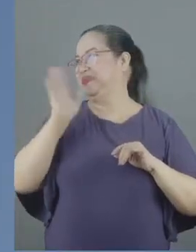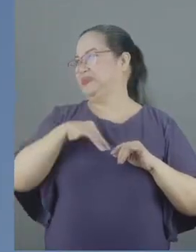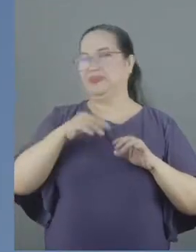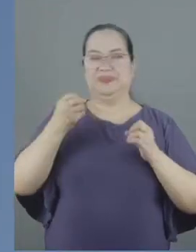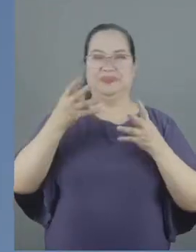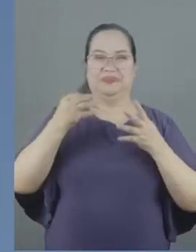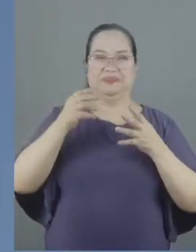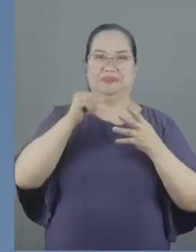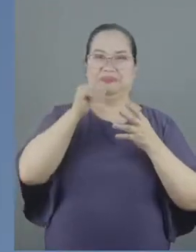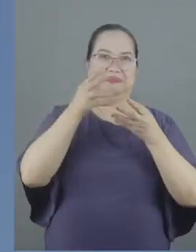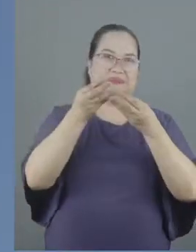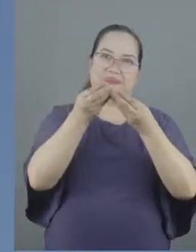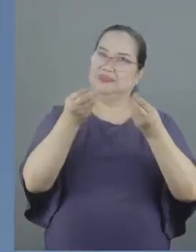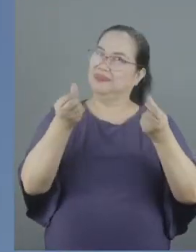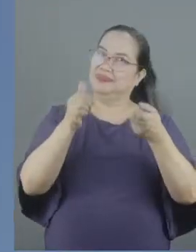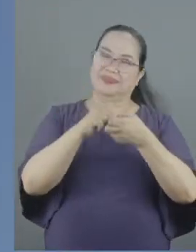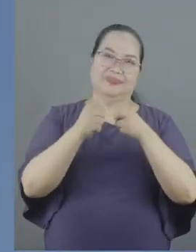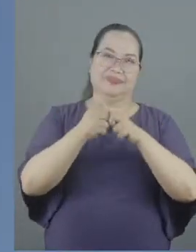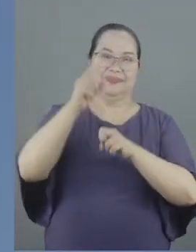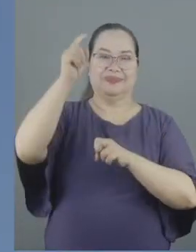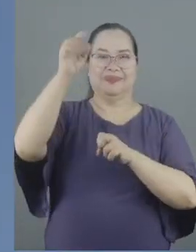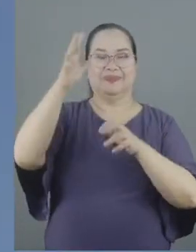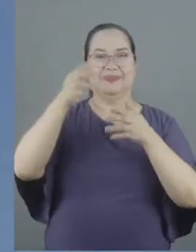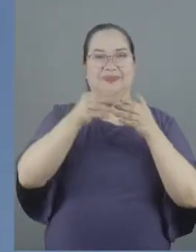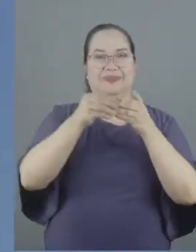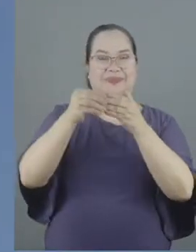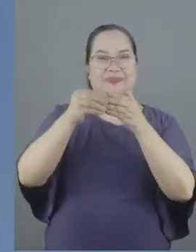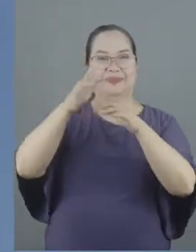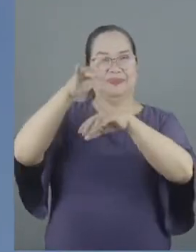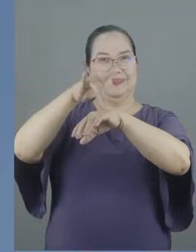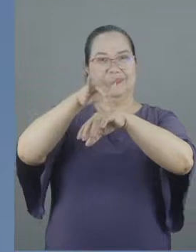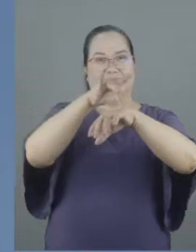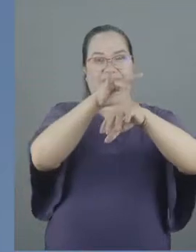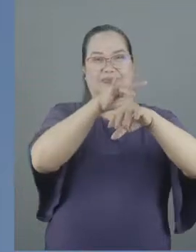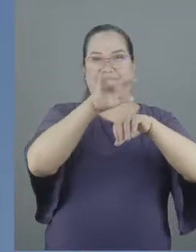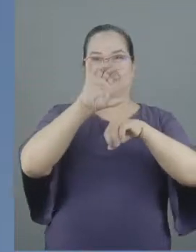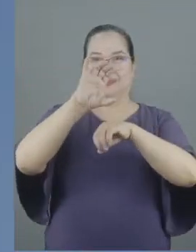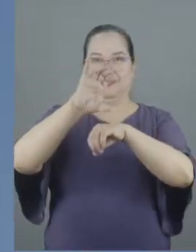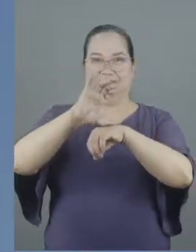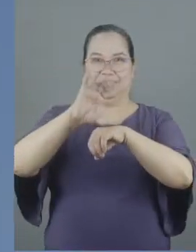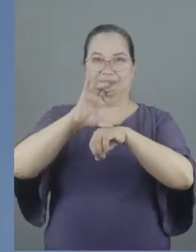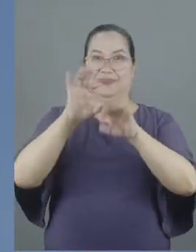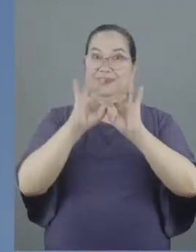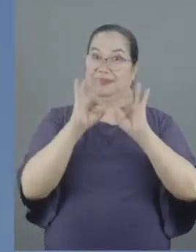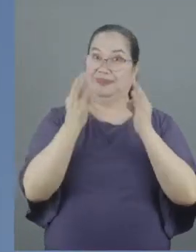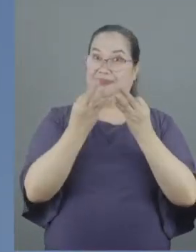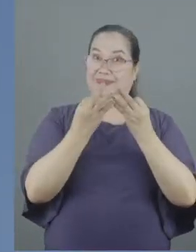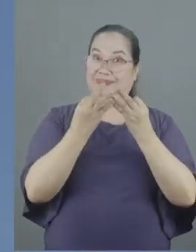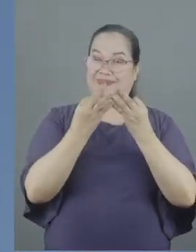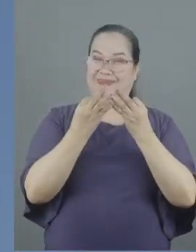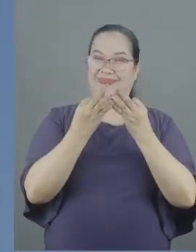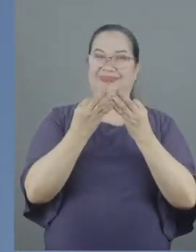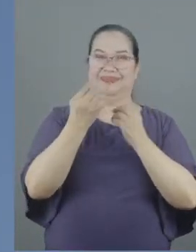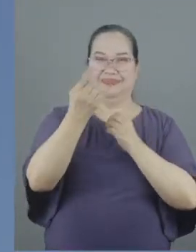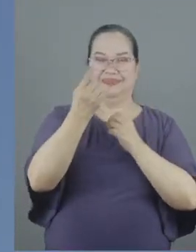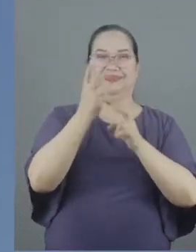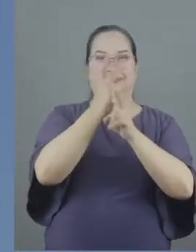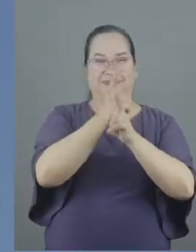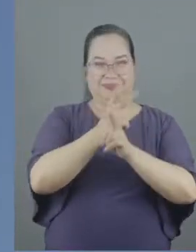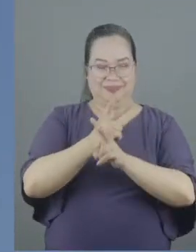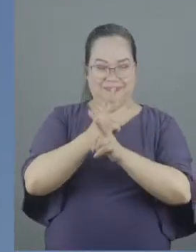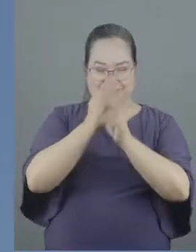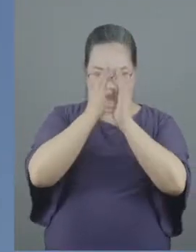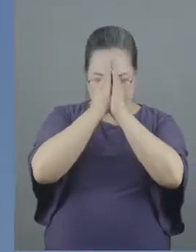unresolved problems when God led me to move church. My family and I carefully and